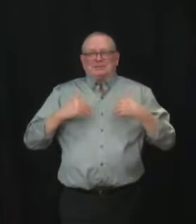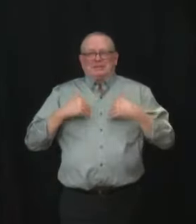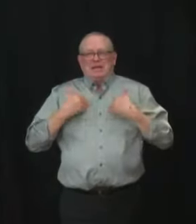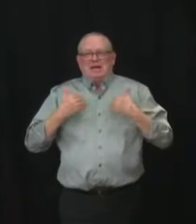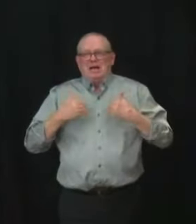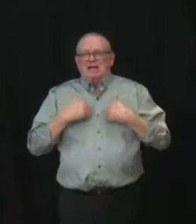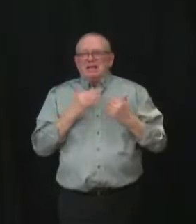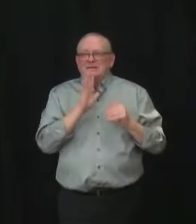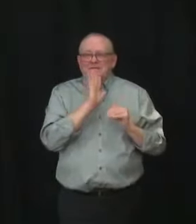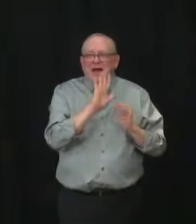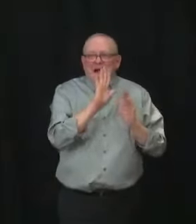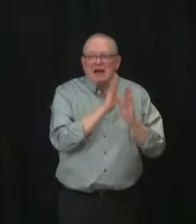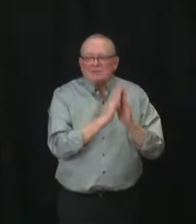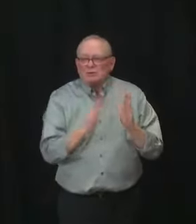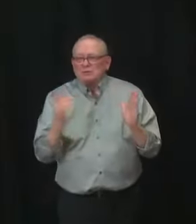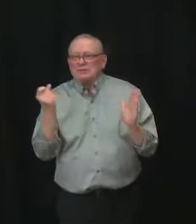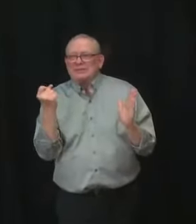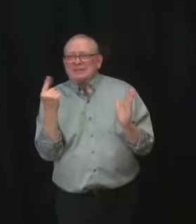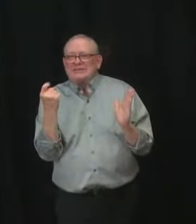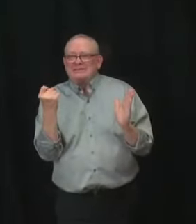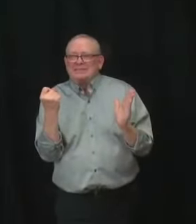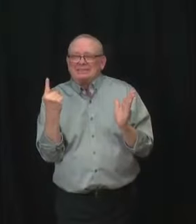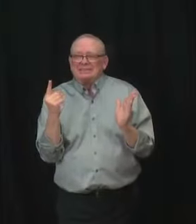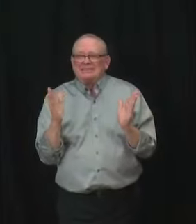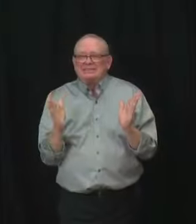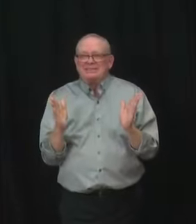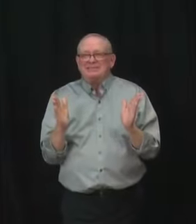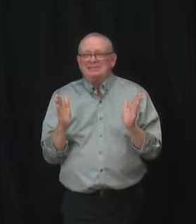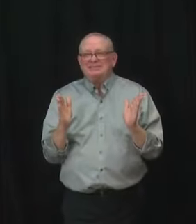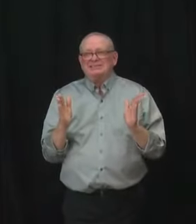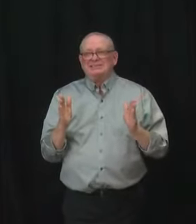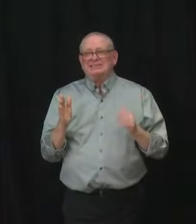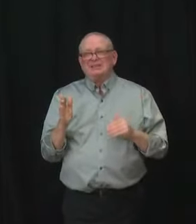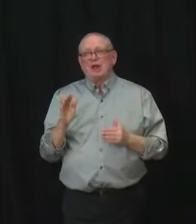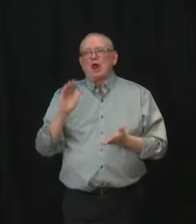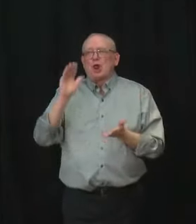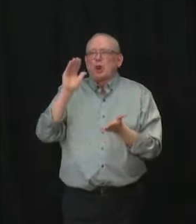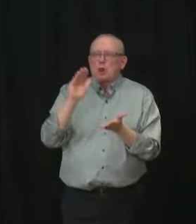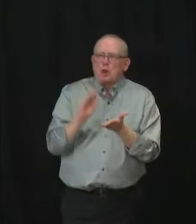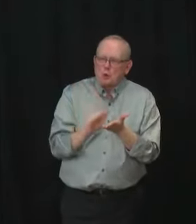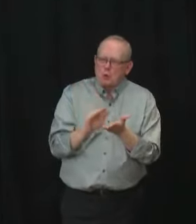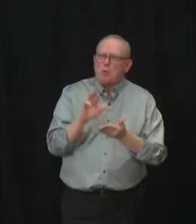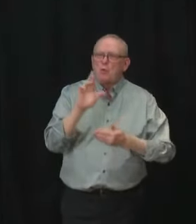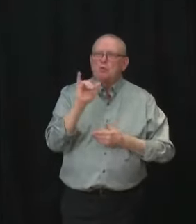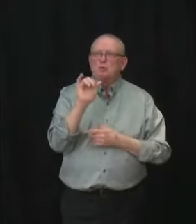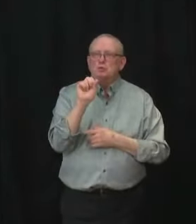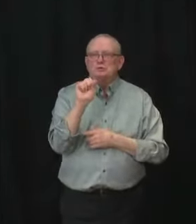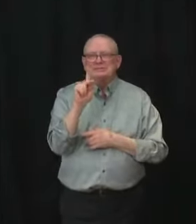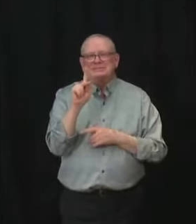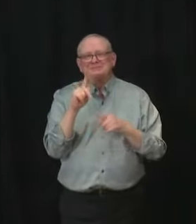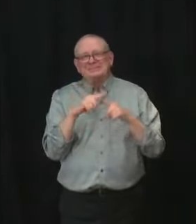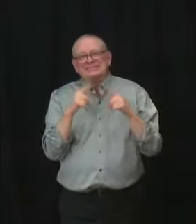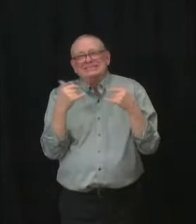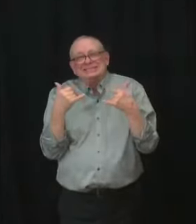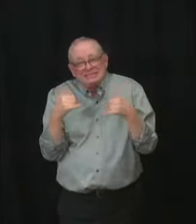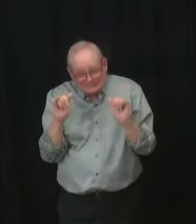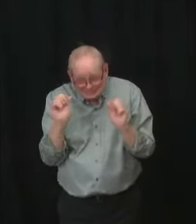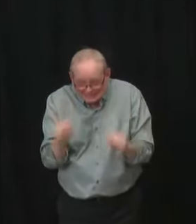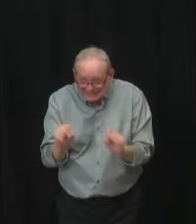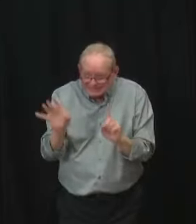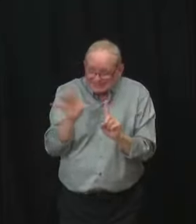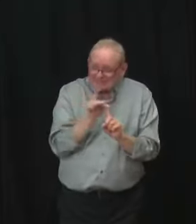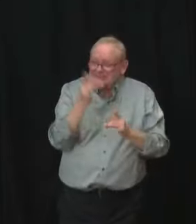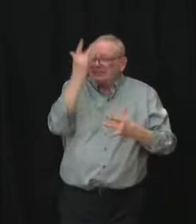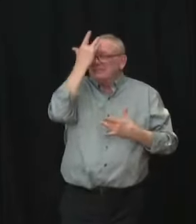are at individual lower risk of severe outcomes, that risk is not zero, and those kids can also take COVID-19 if they get